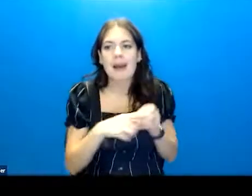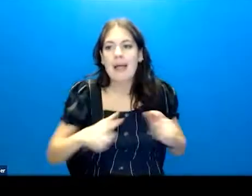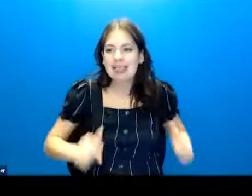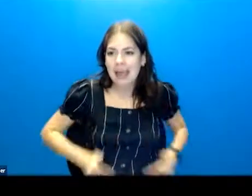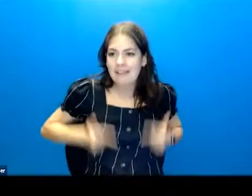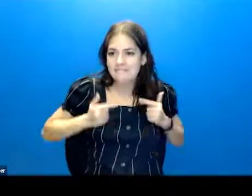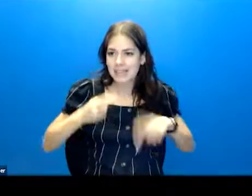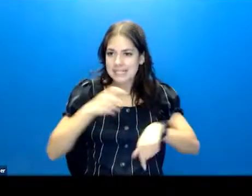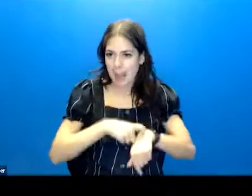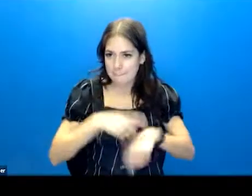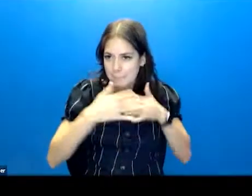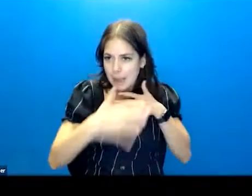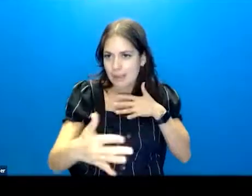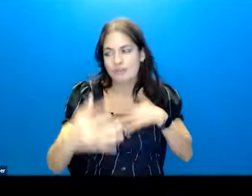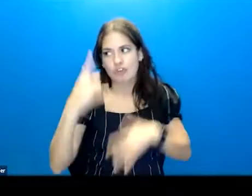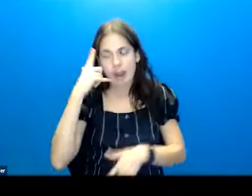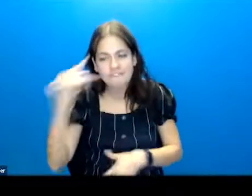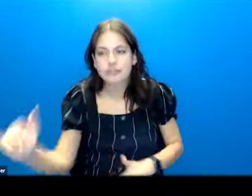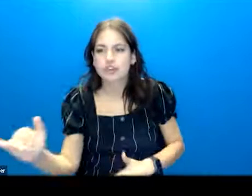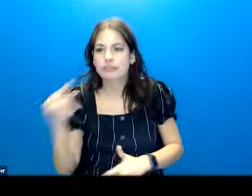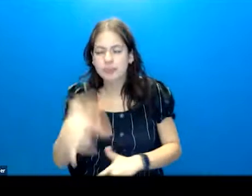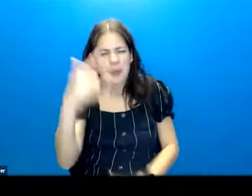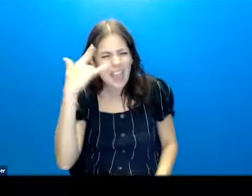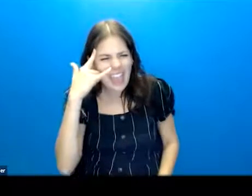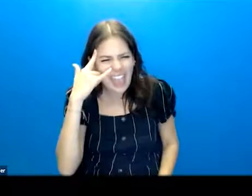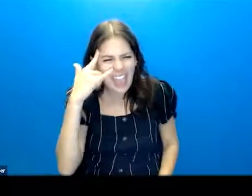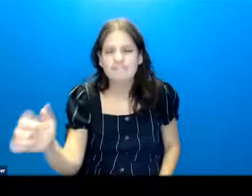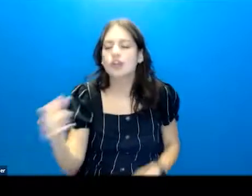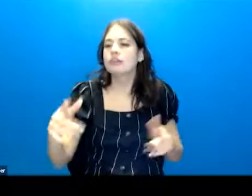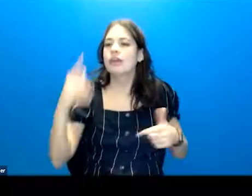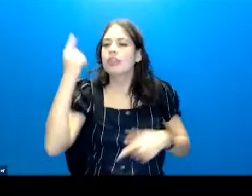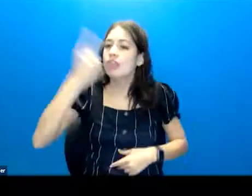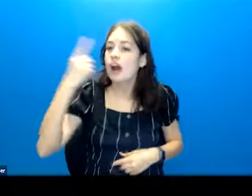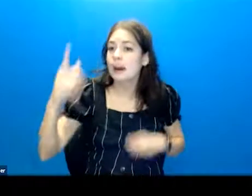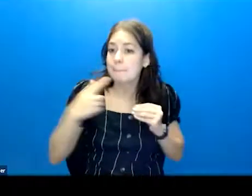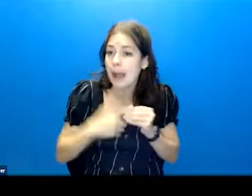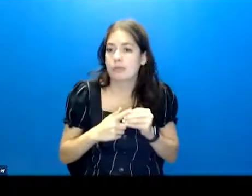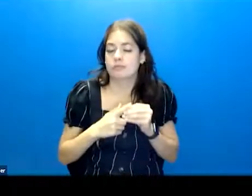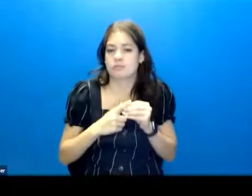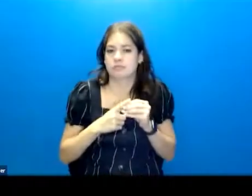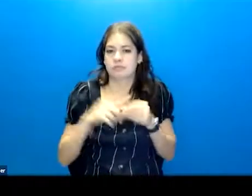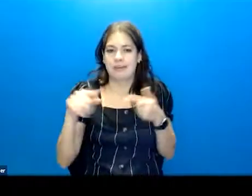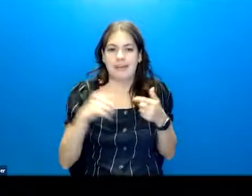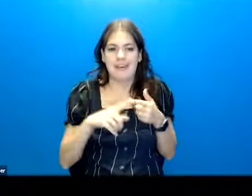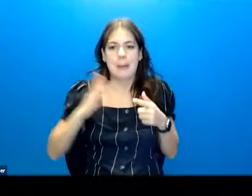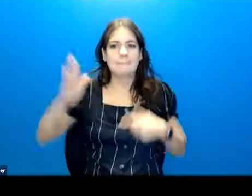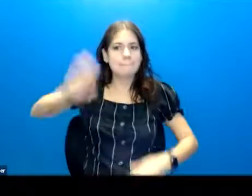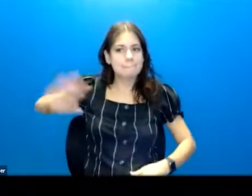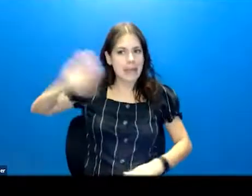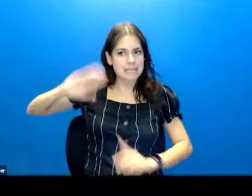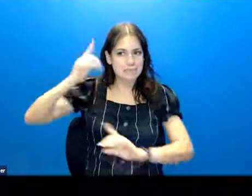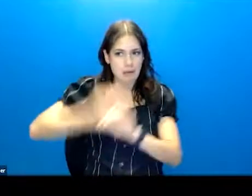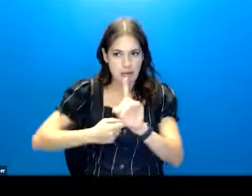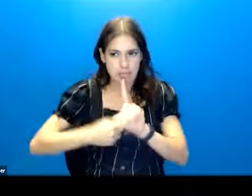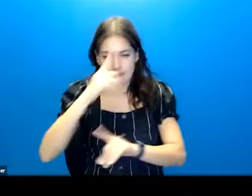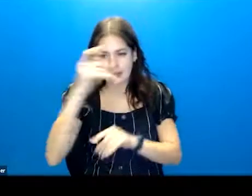which is ever. Have you ever thought about? And then there's past month, because it's